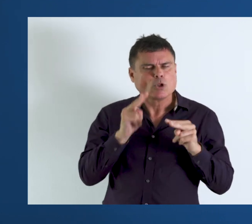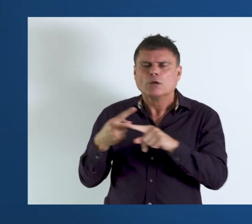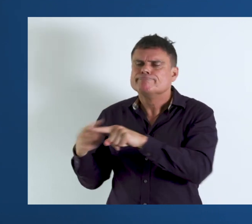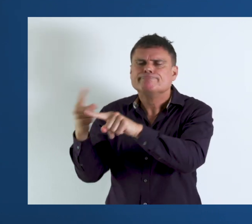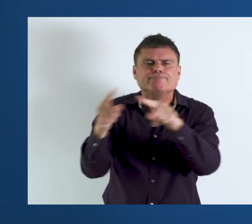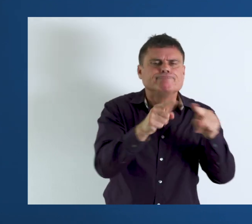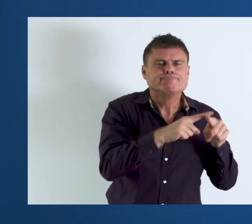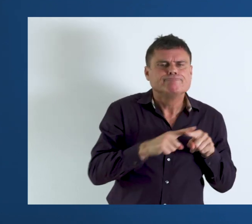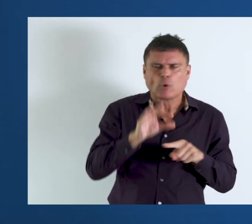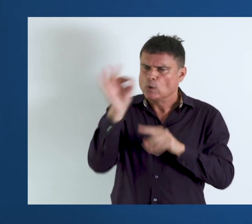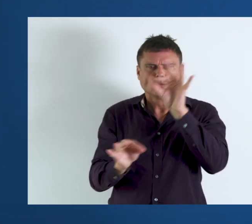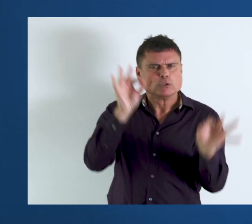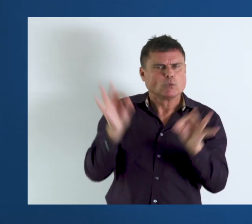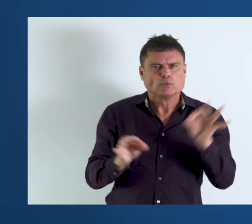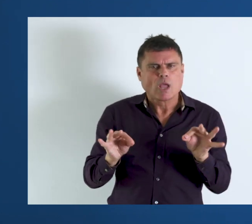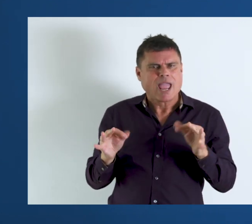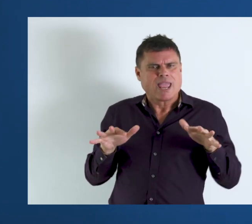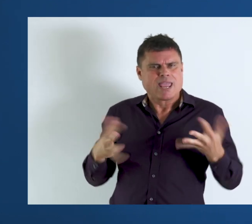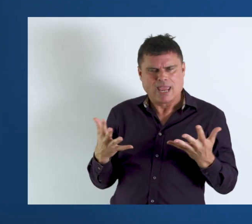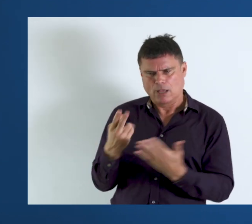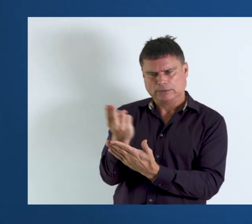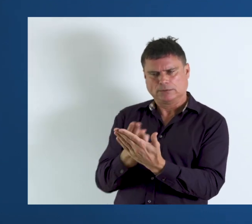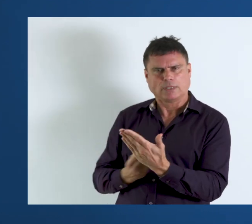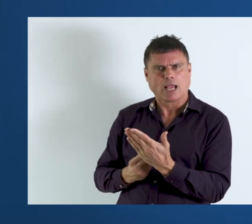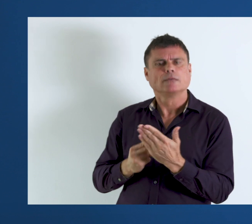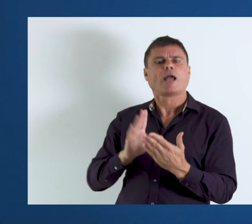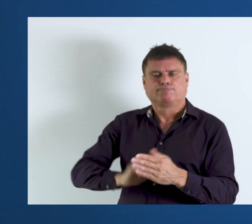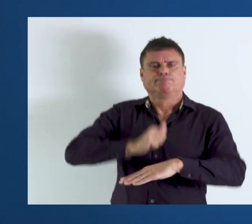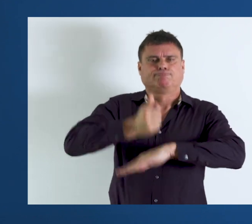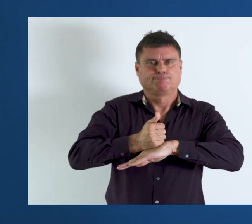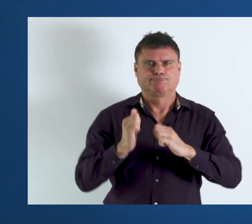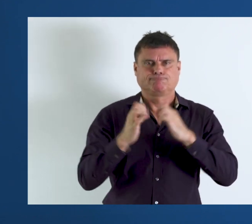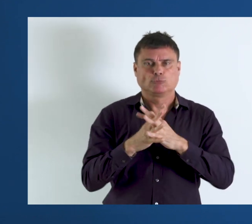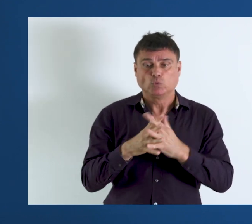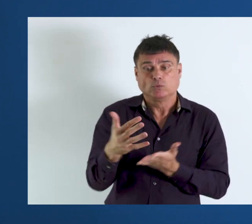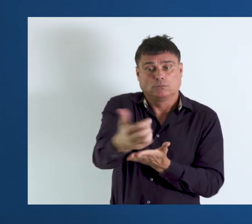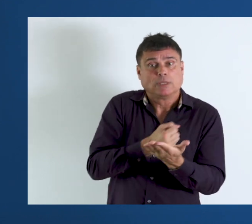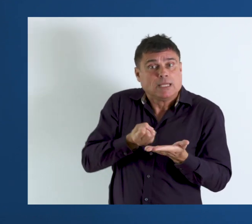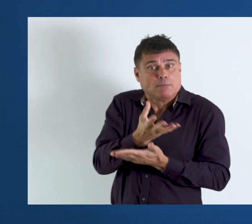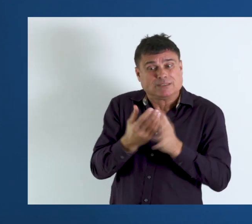at different censuses, surveys that have been designed and implemented to gather data on persons with disabilities.